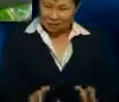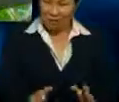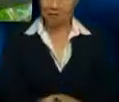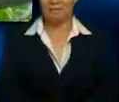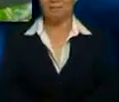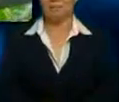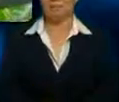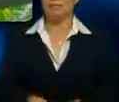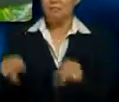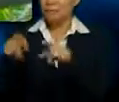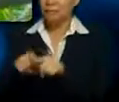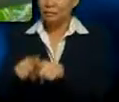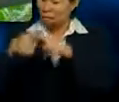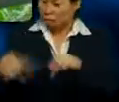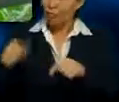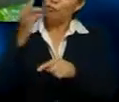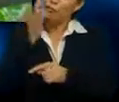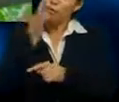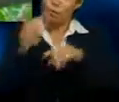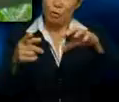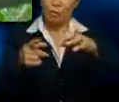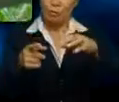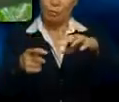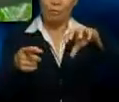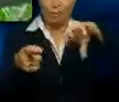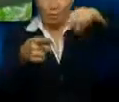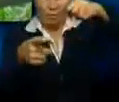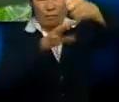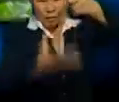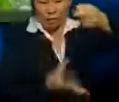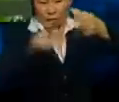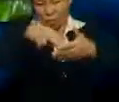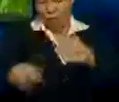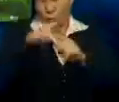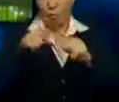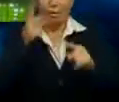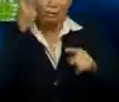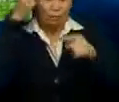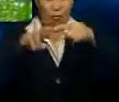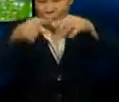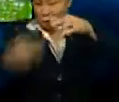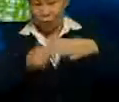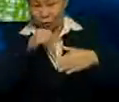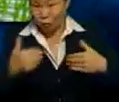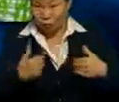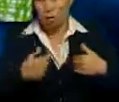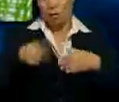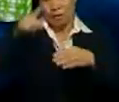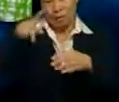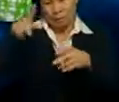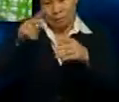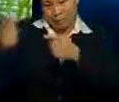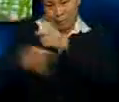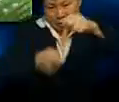Unlike the fruitlets, the bunches will not fall to the ground when it is mature. So, the harvester will need to cut the corn